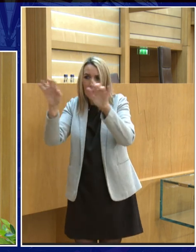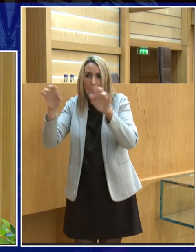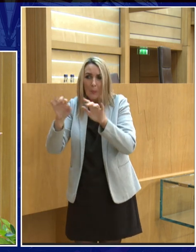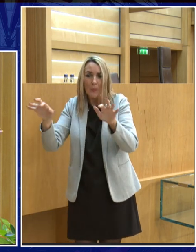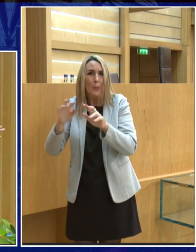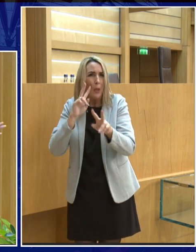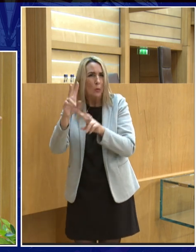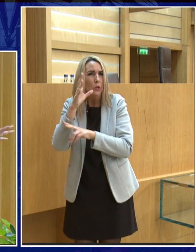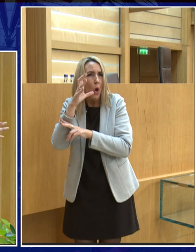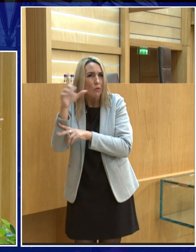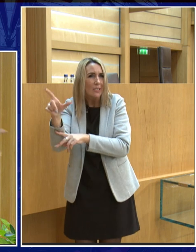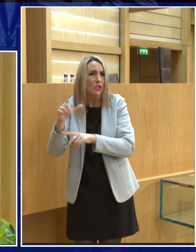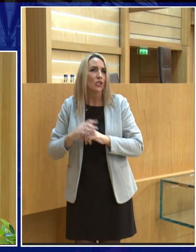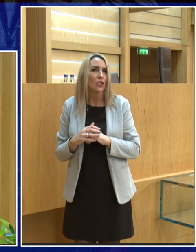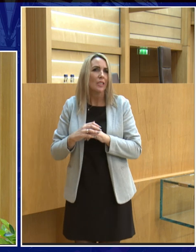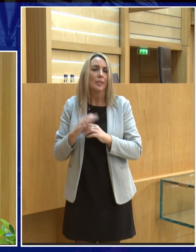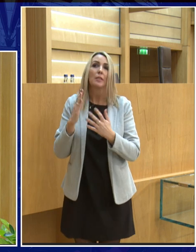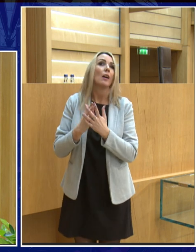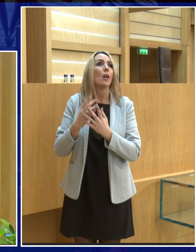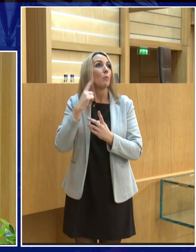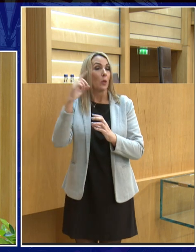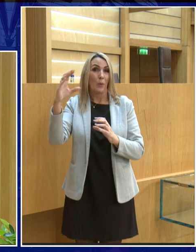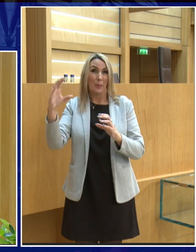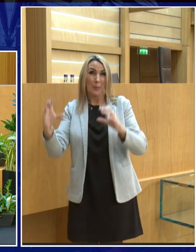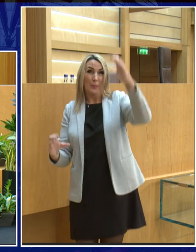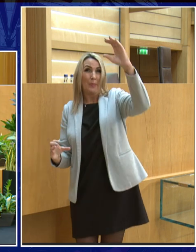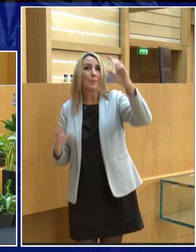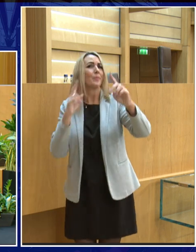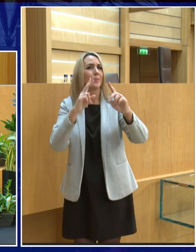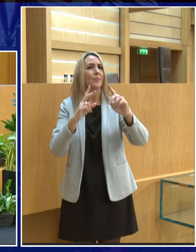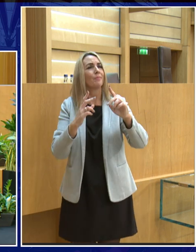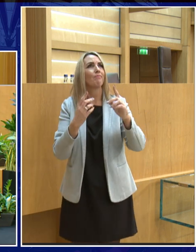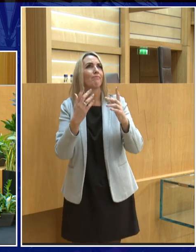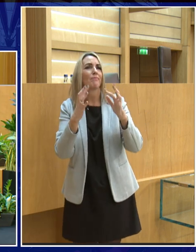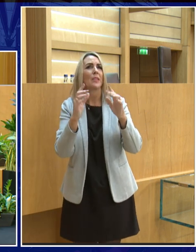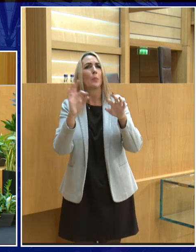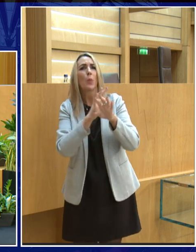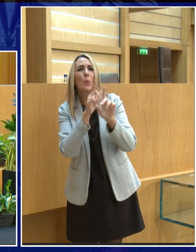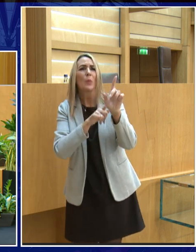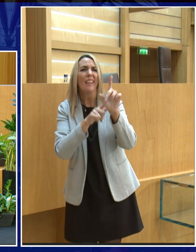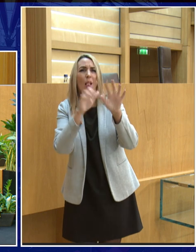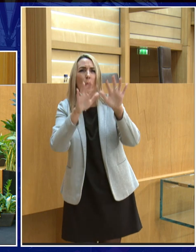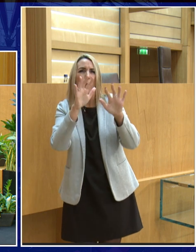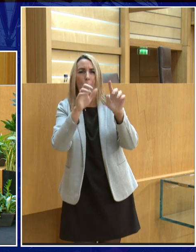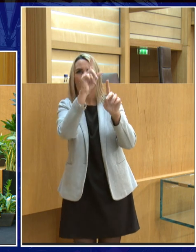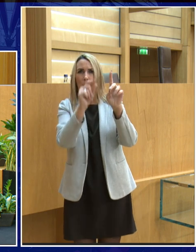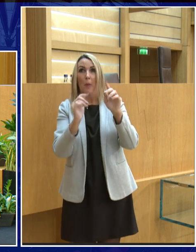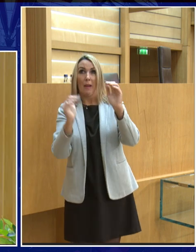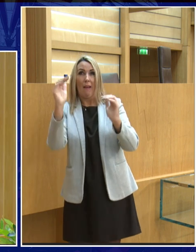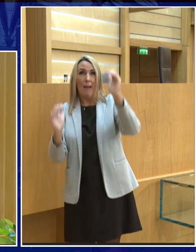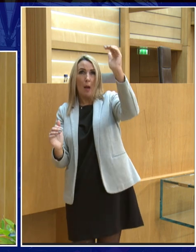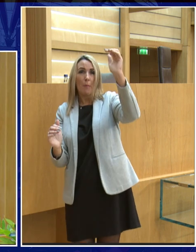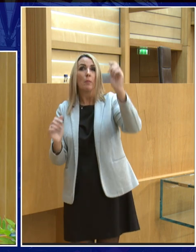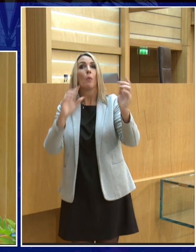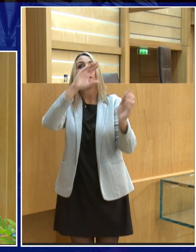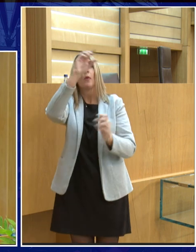moon looks more orange and so but then when it's up here it looks its usual sort of pale sort of bluey yellowy colour but there's